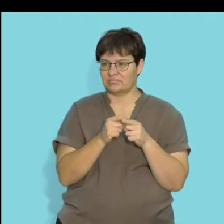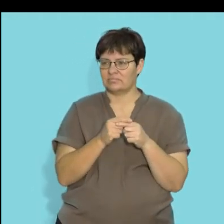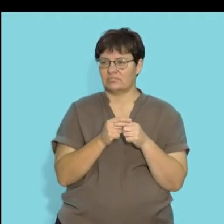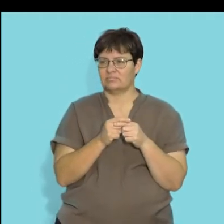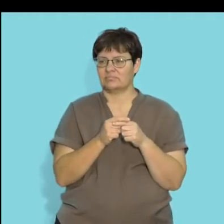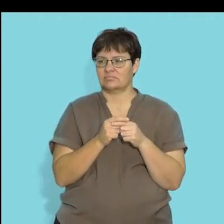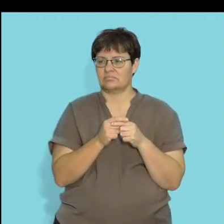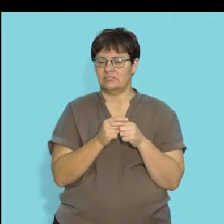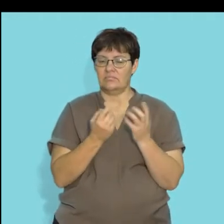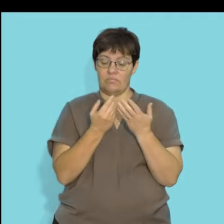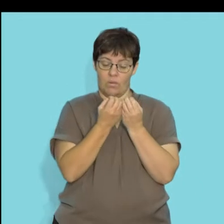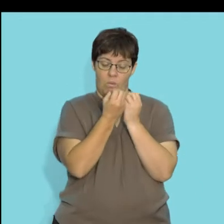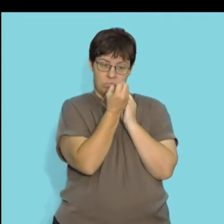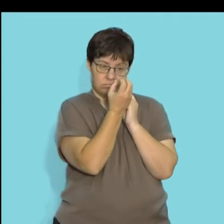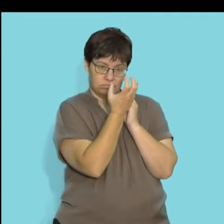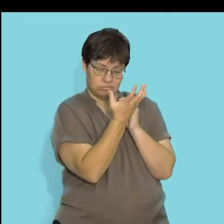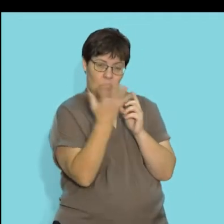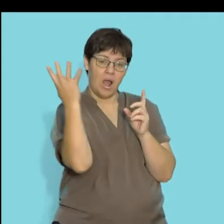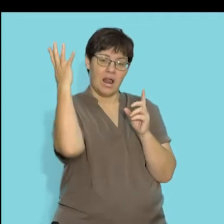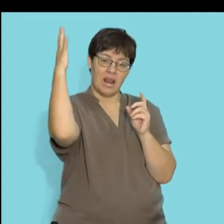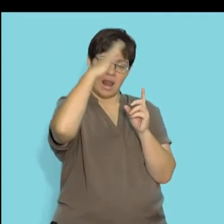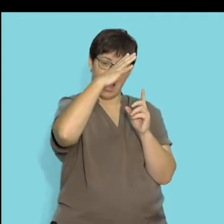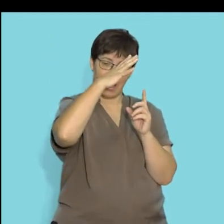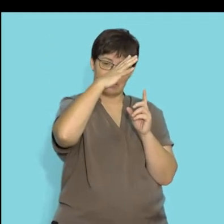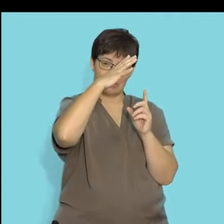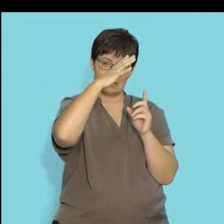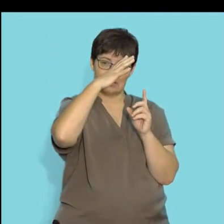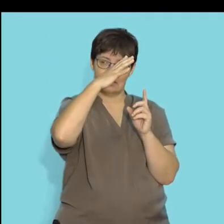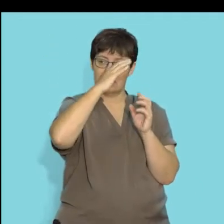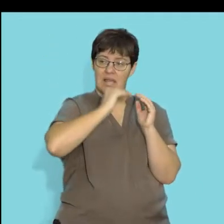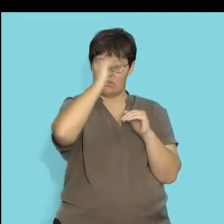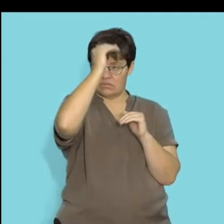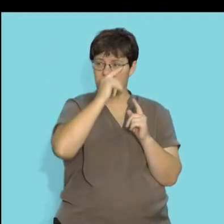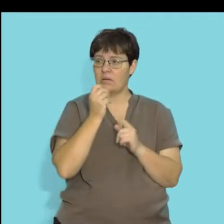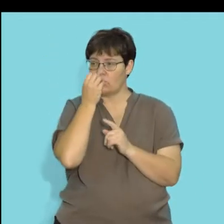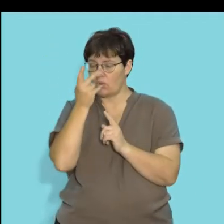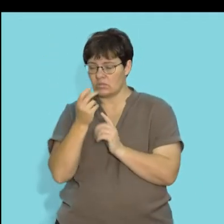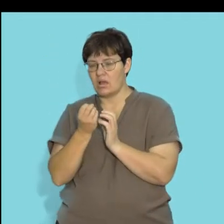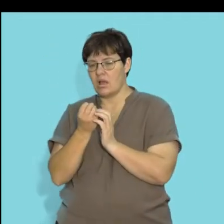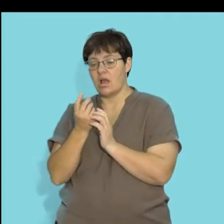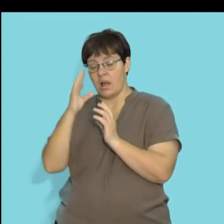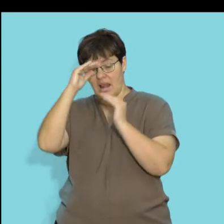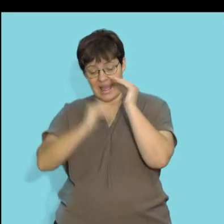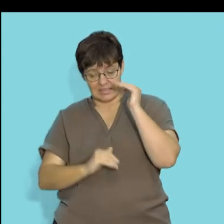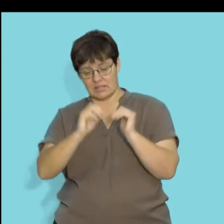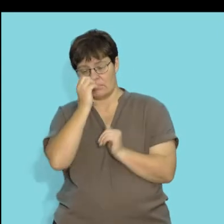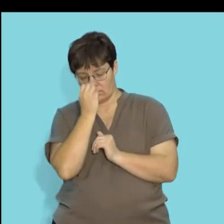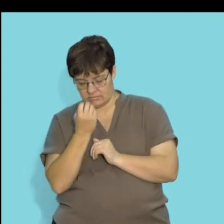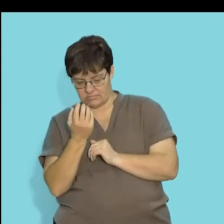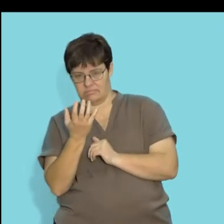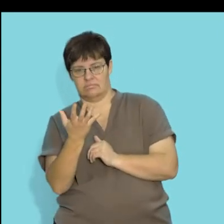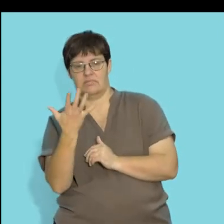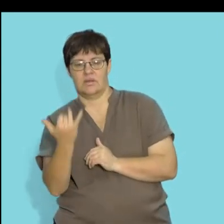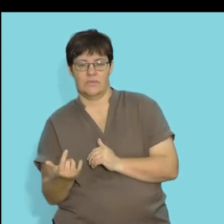tend to open up when the light intensity increases, and your primroses tend to open up when the light intensity